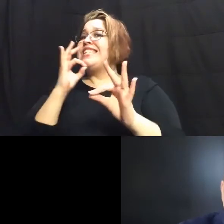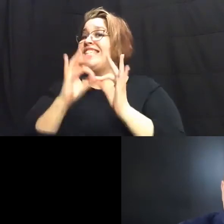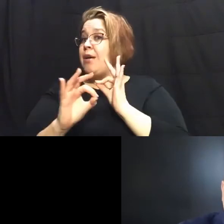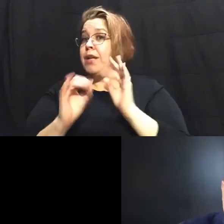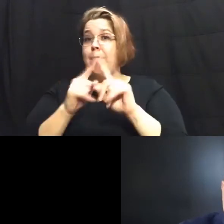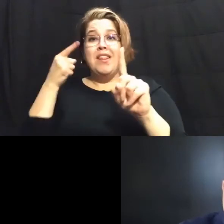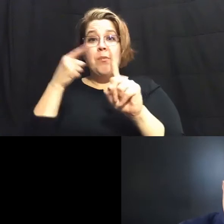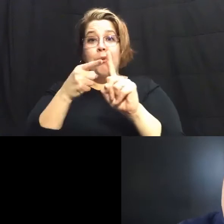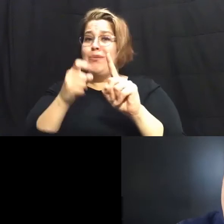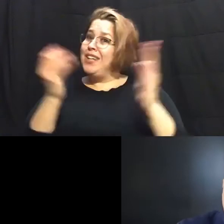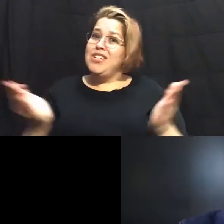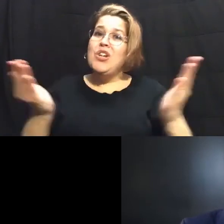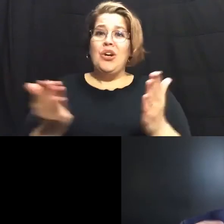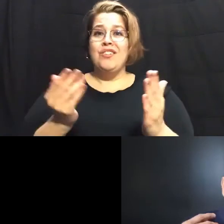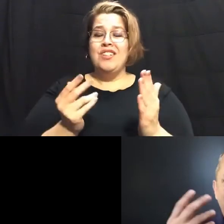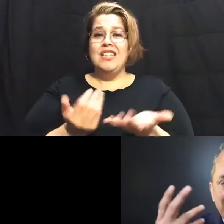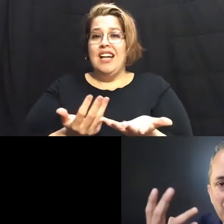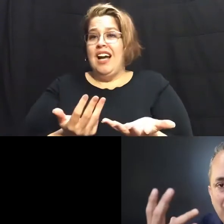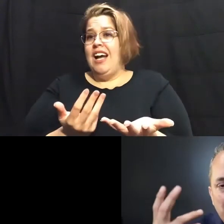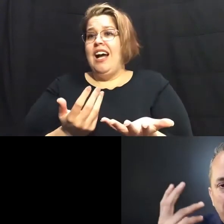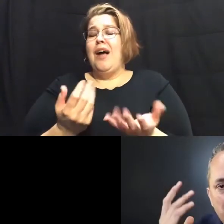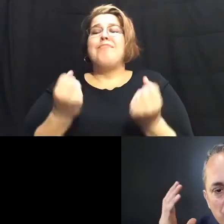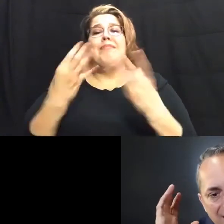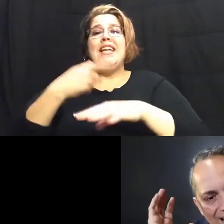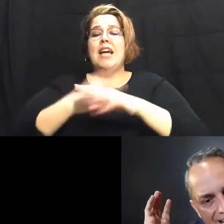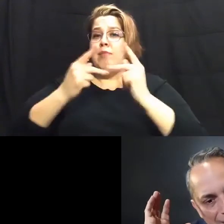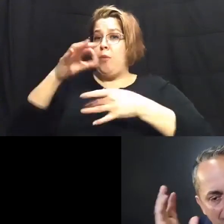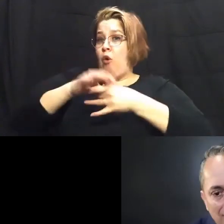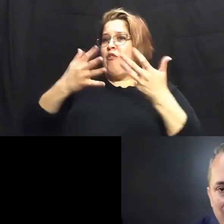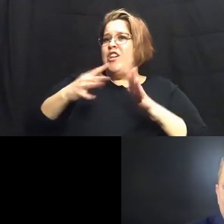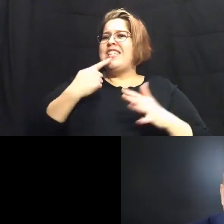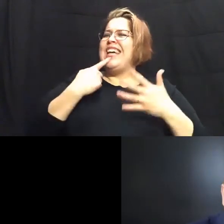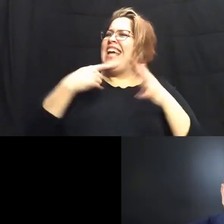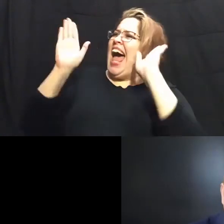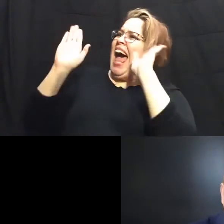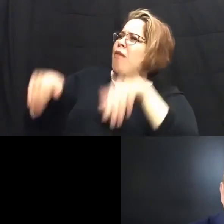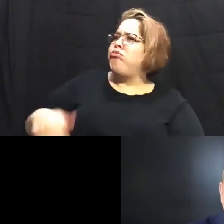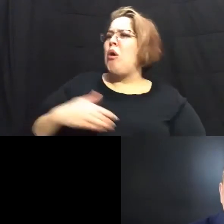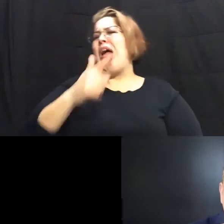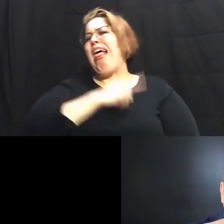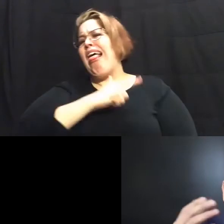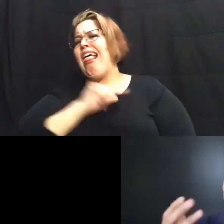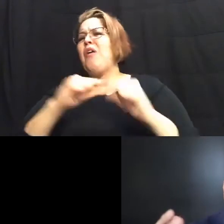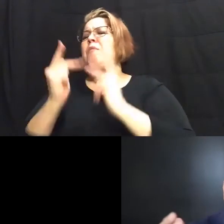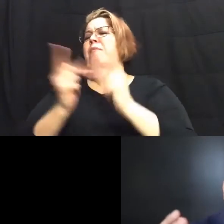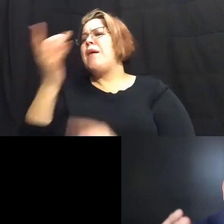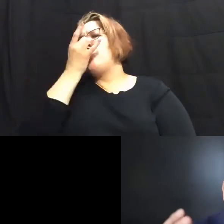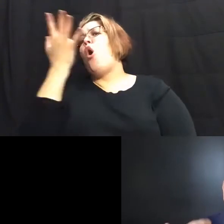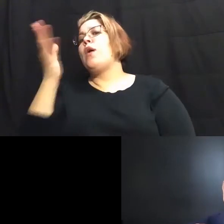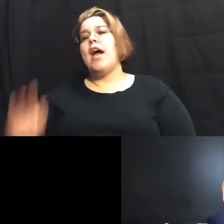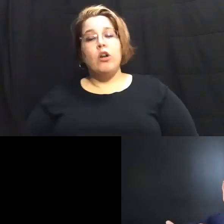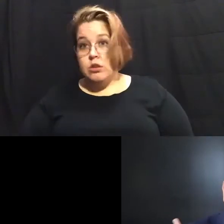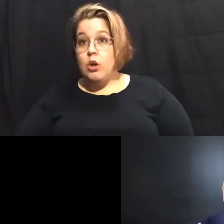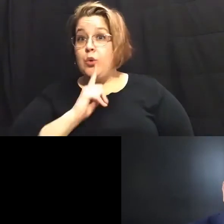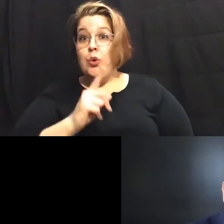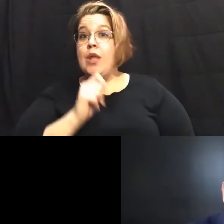day we need to encourage it people don't i a lot of times elected officials will say ah we got a lazy bunch of voters and they don't care 10 seconds they